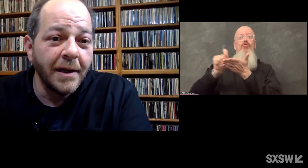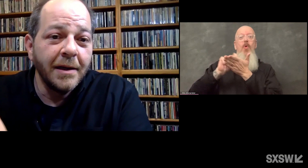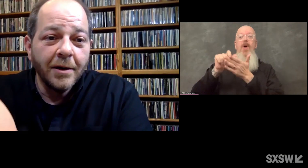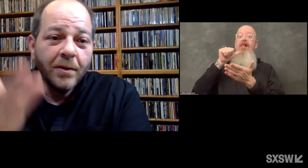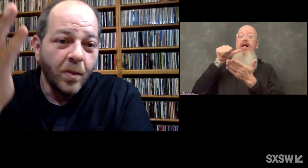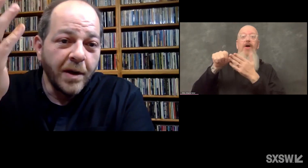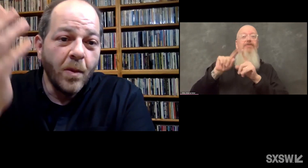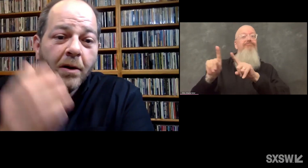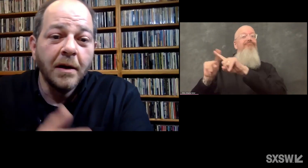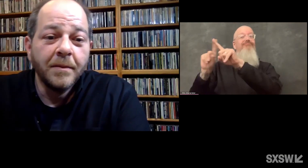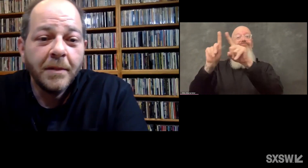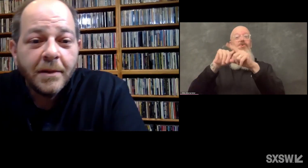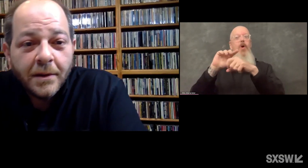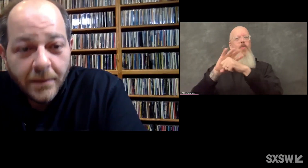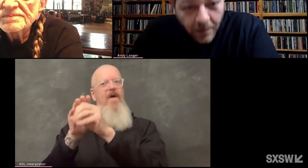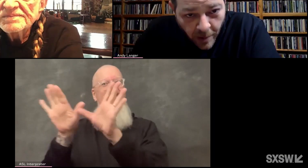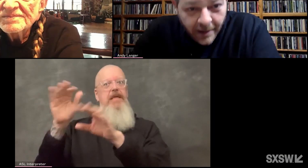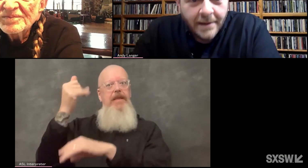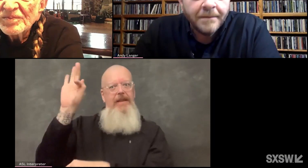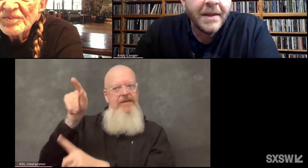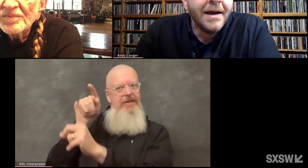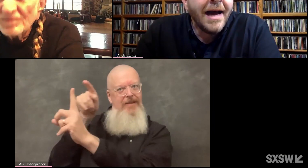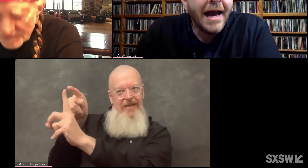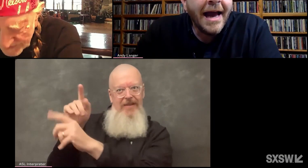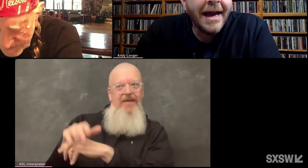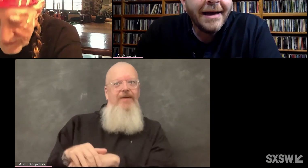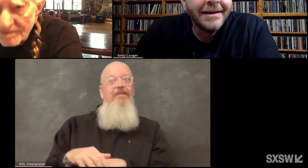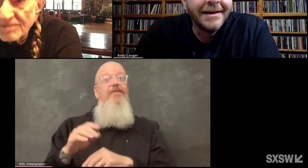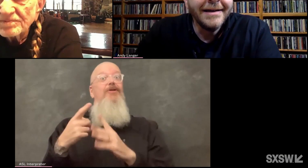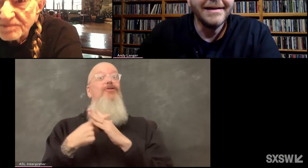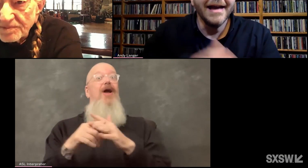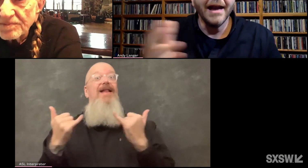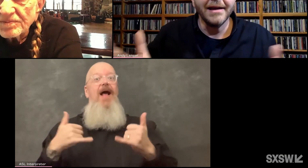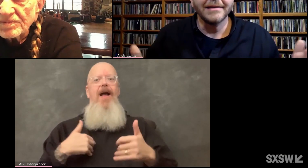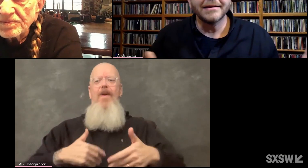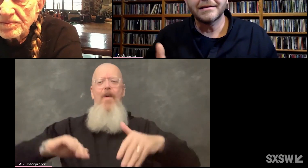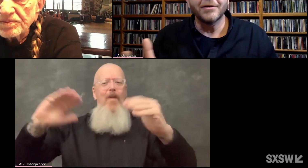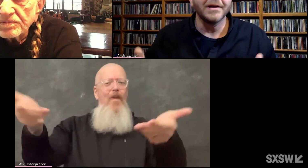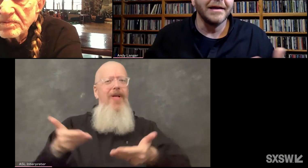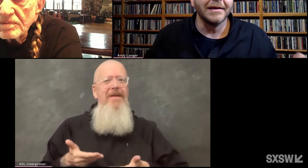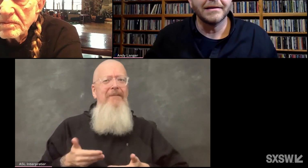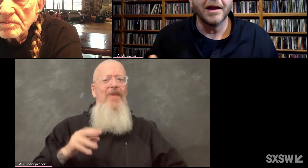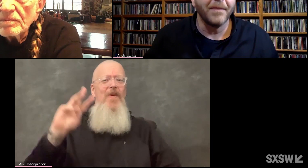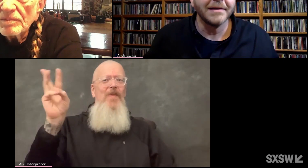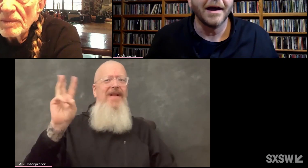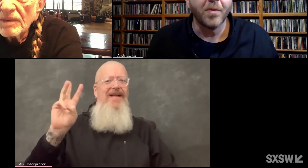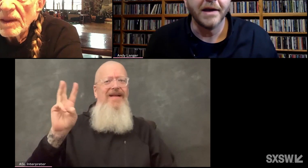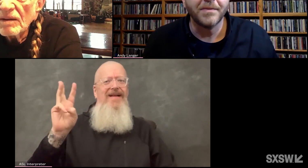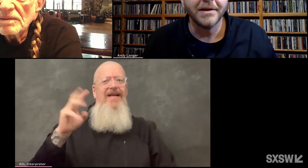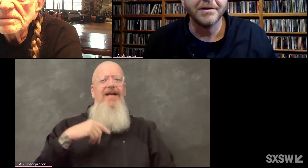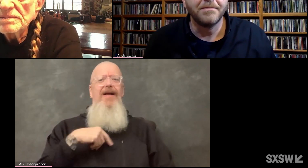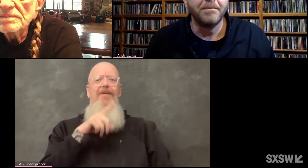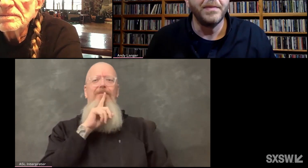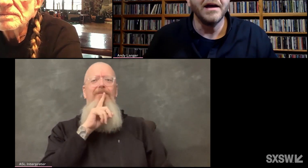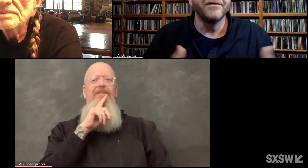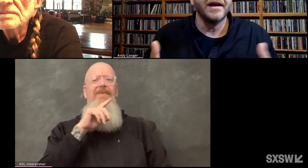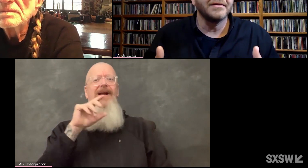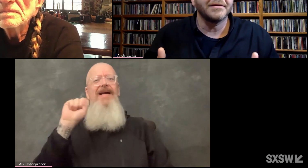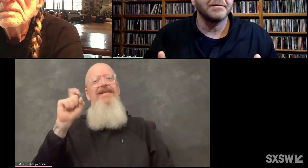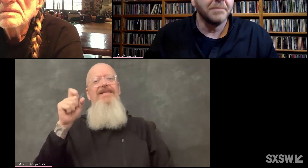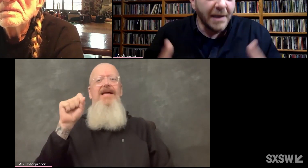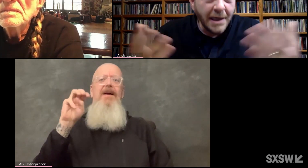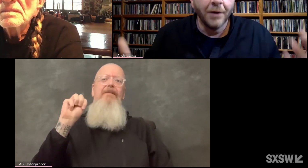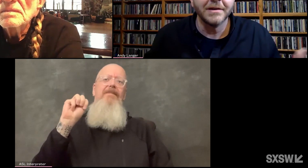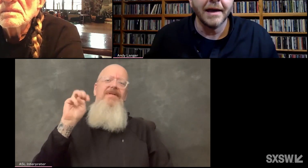going to get started here. We welcome Willie. And not necessarily at South by Southwest, but there's big